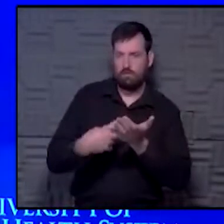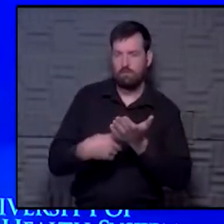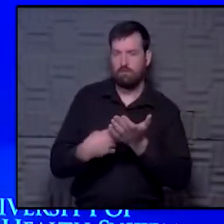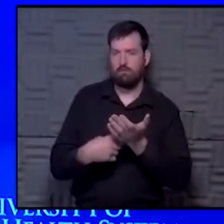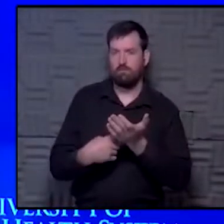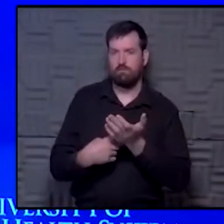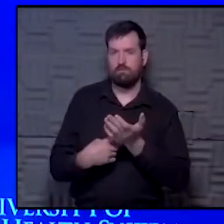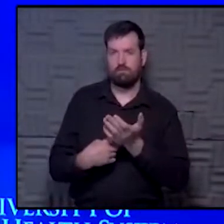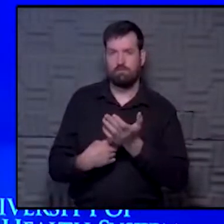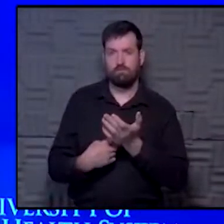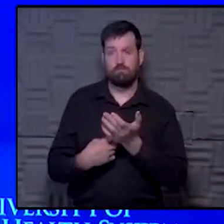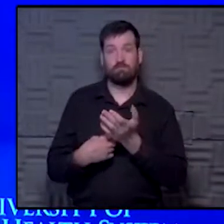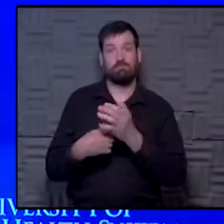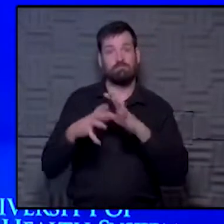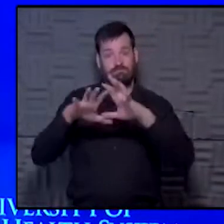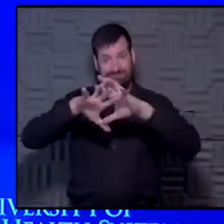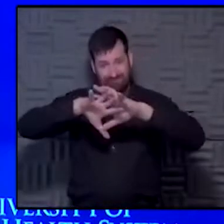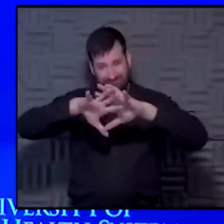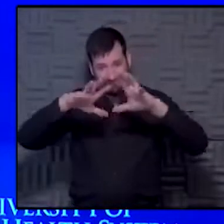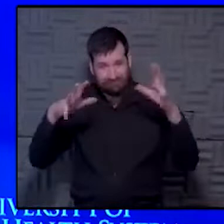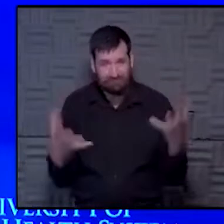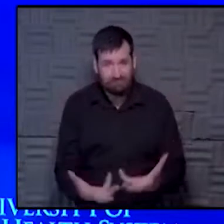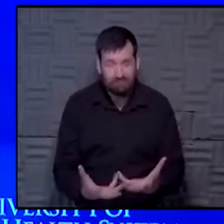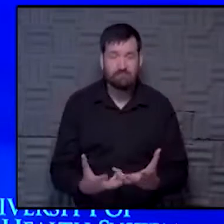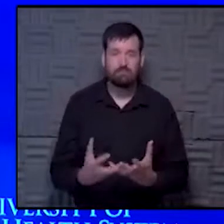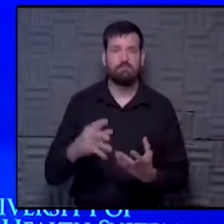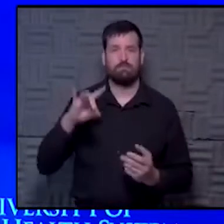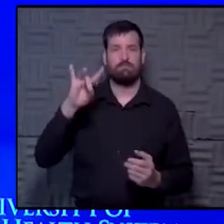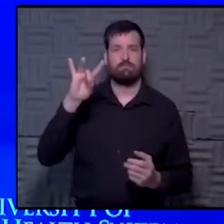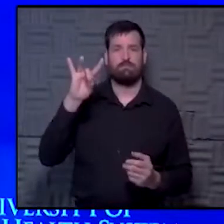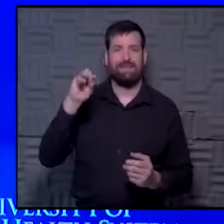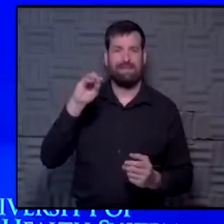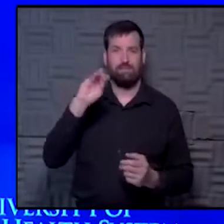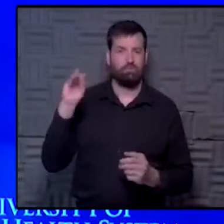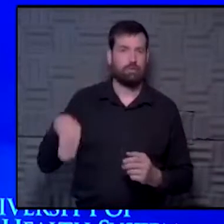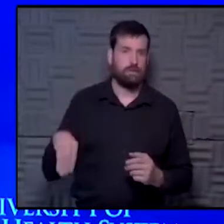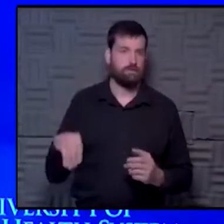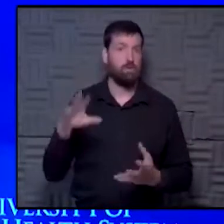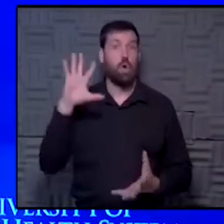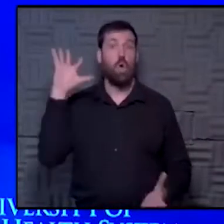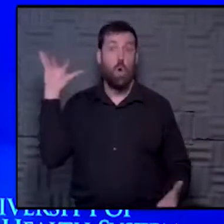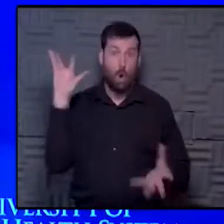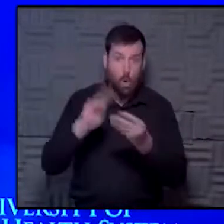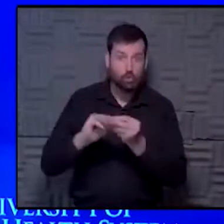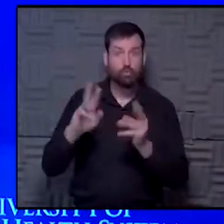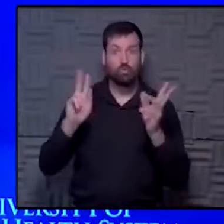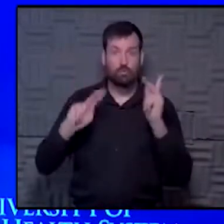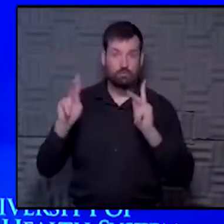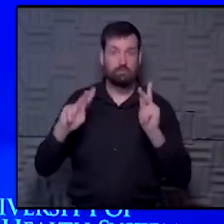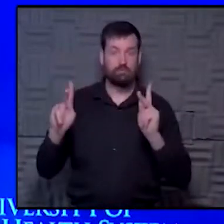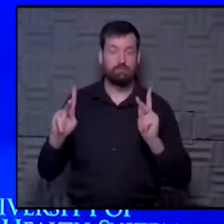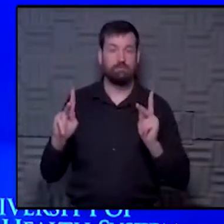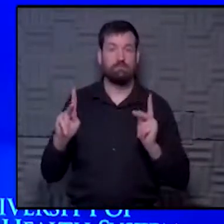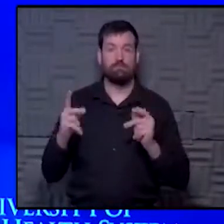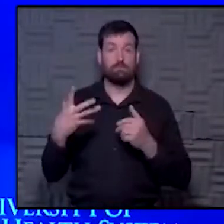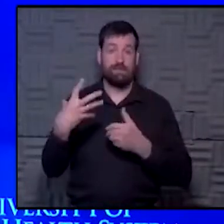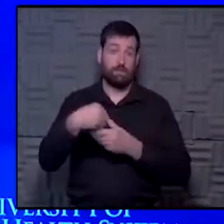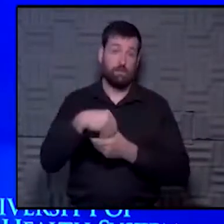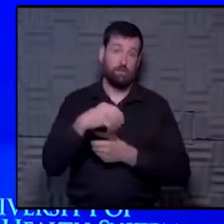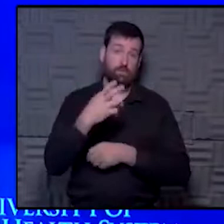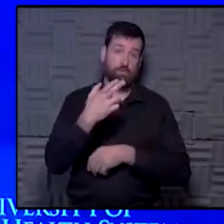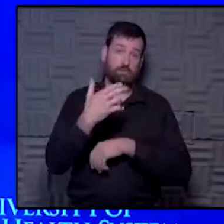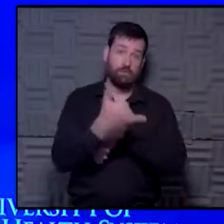need to globally get 80% of the population. The total population, including countries that normally